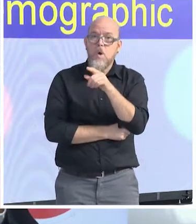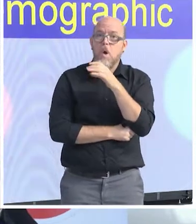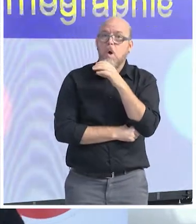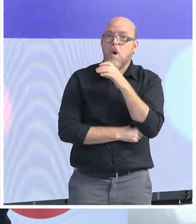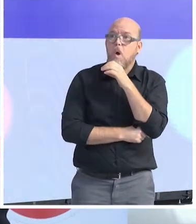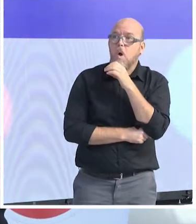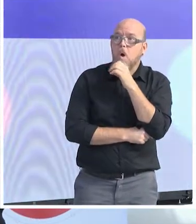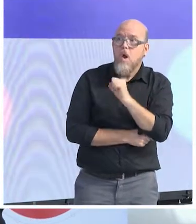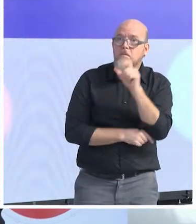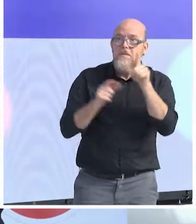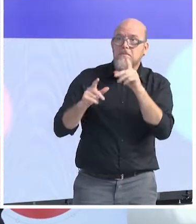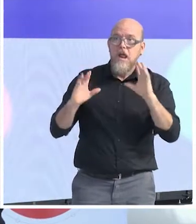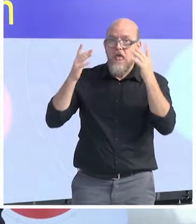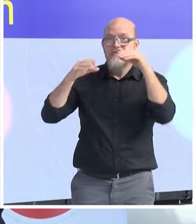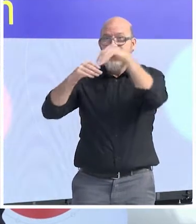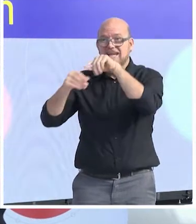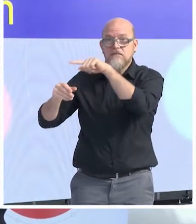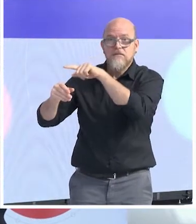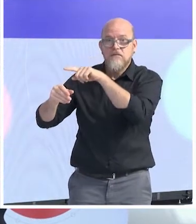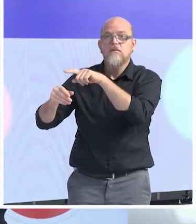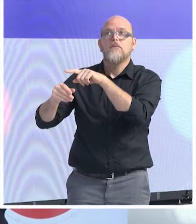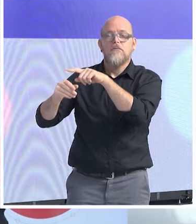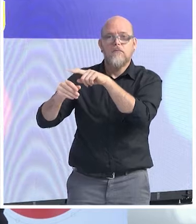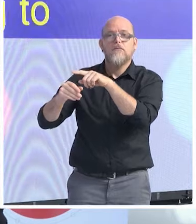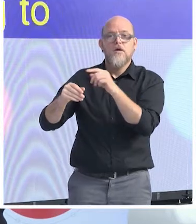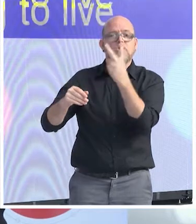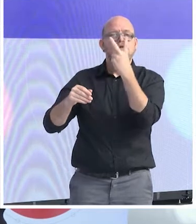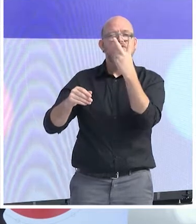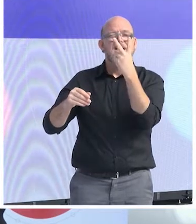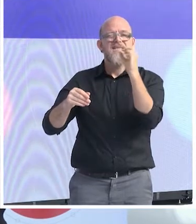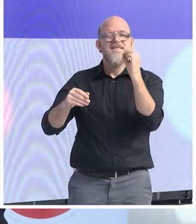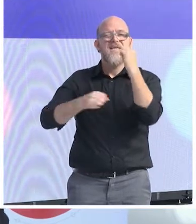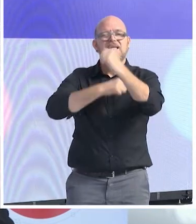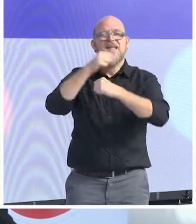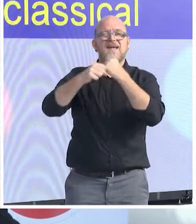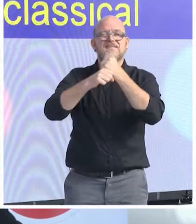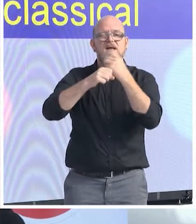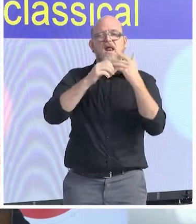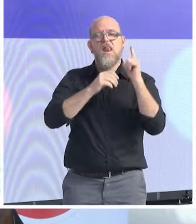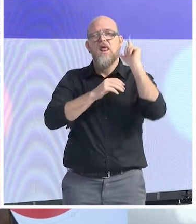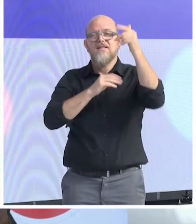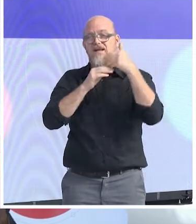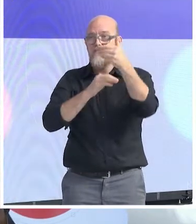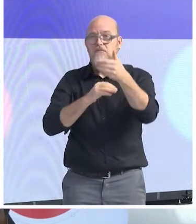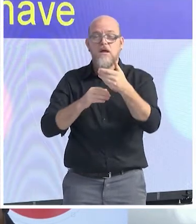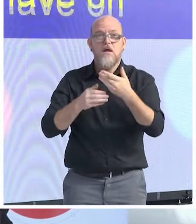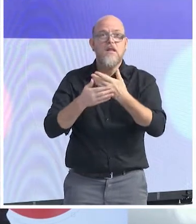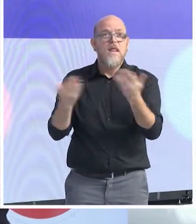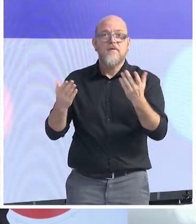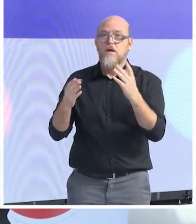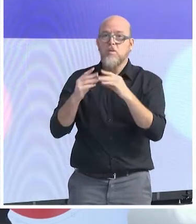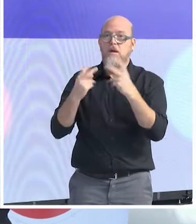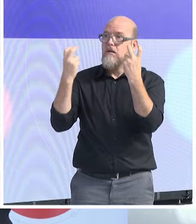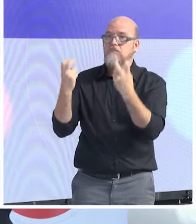the classical kind of a view and picture that you have on the migrant side is a lot of young kids who cannot go in